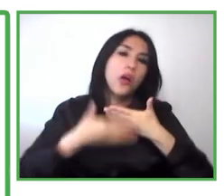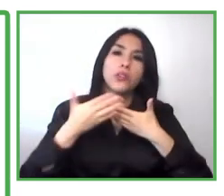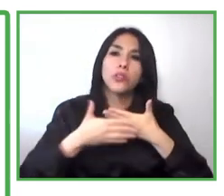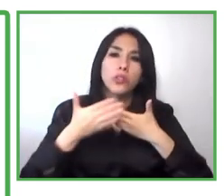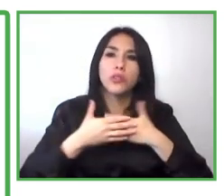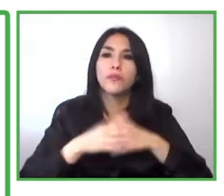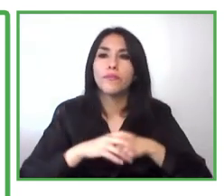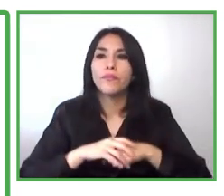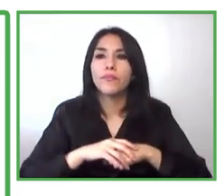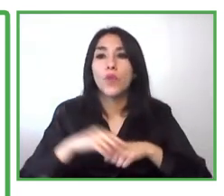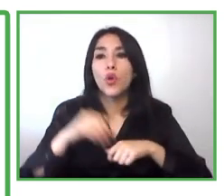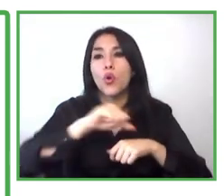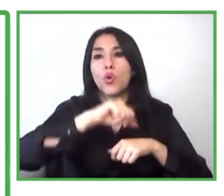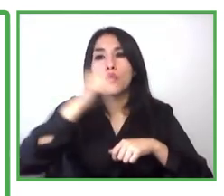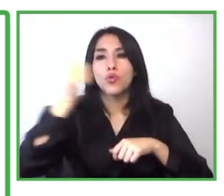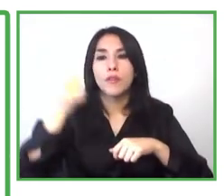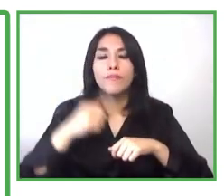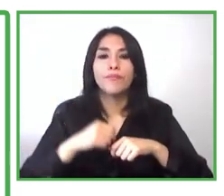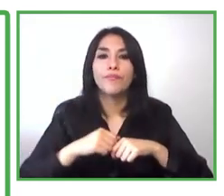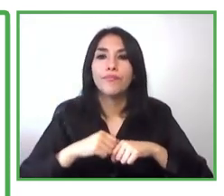developed a program